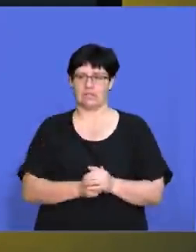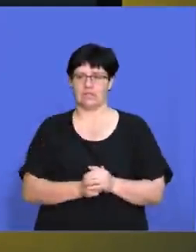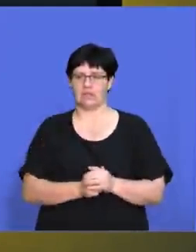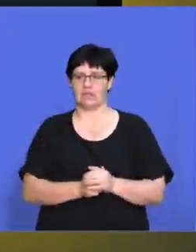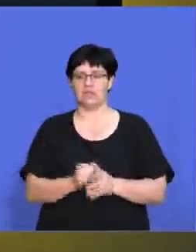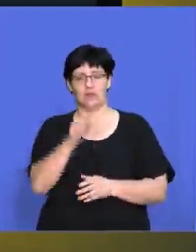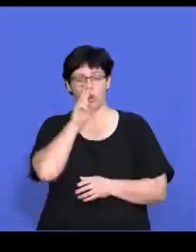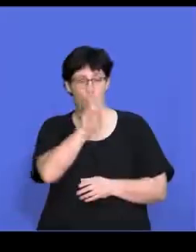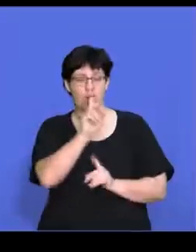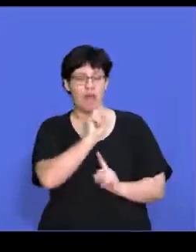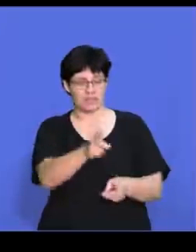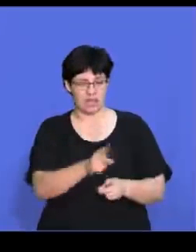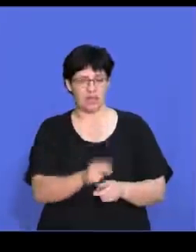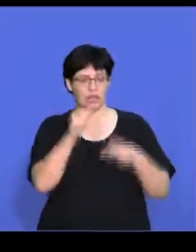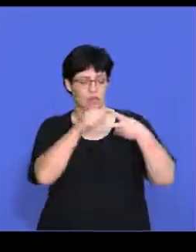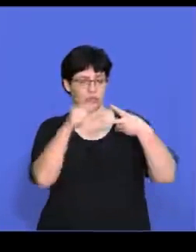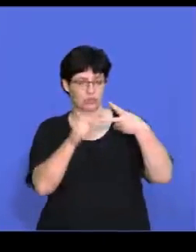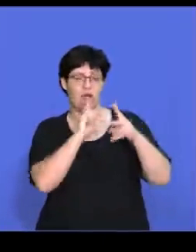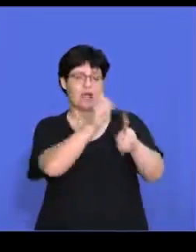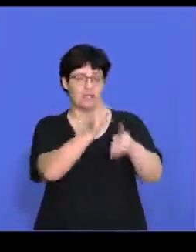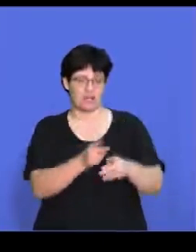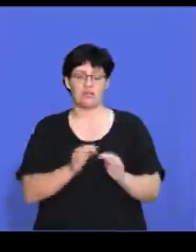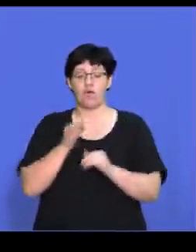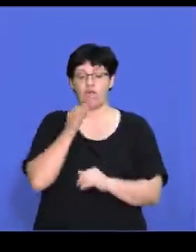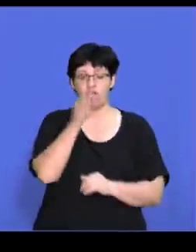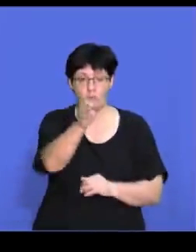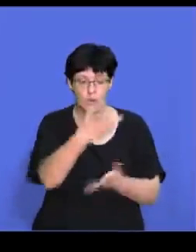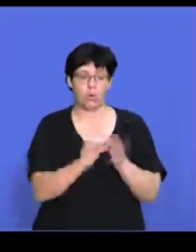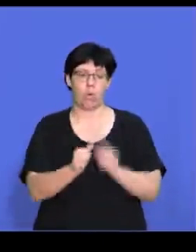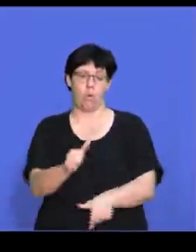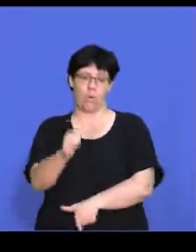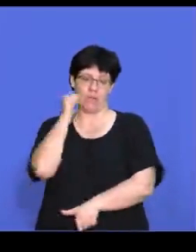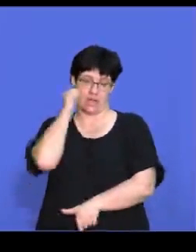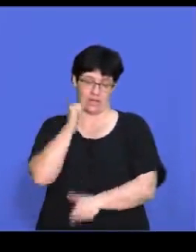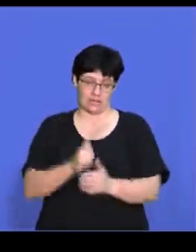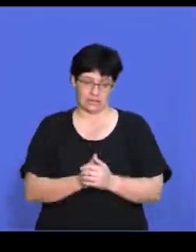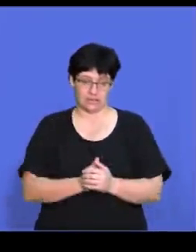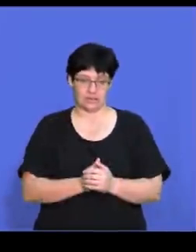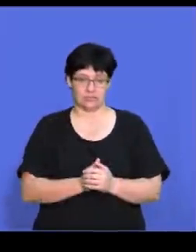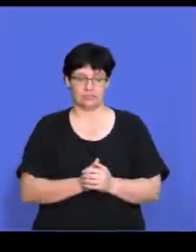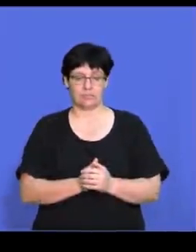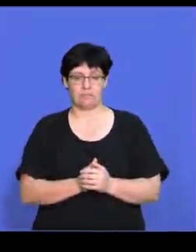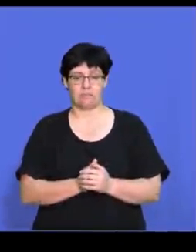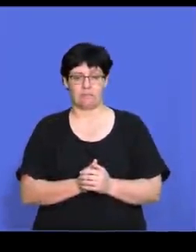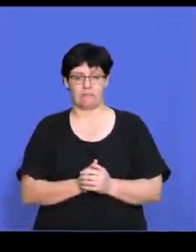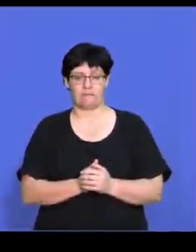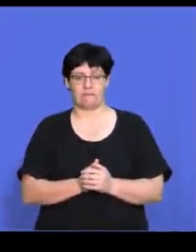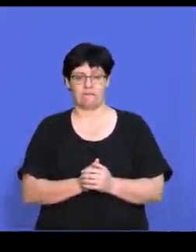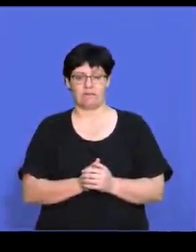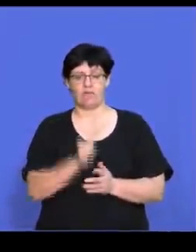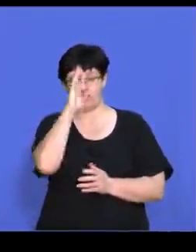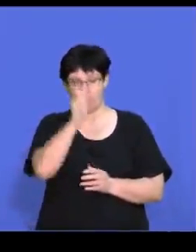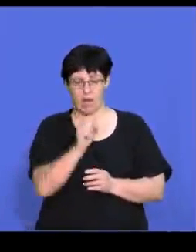is it backward? So if we look at our answer, there are two potential answers. Yeah. It could either be forward or it could be backwards.